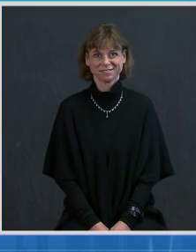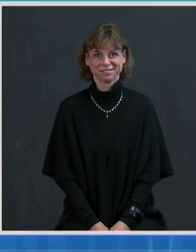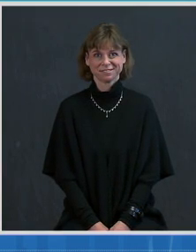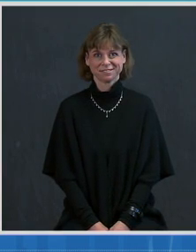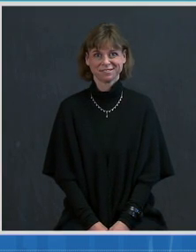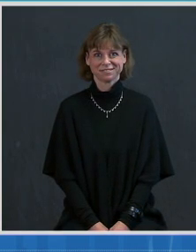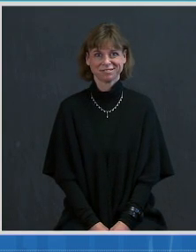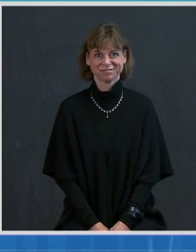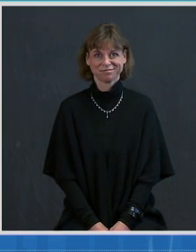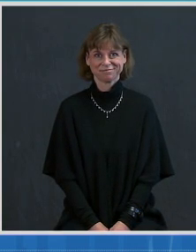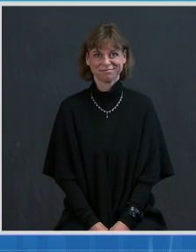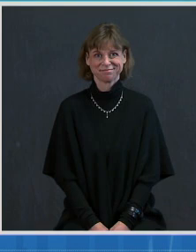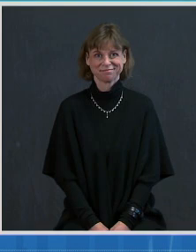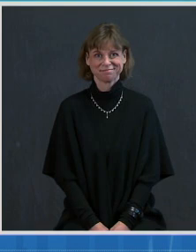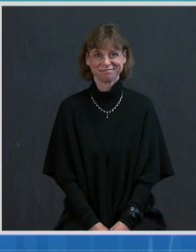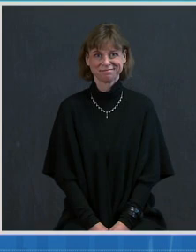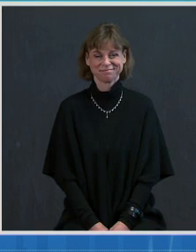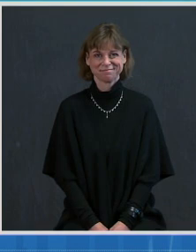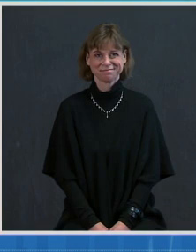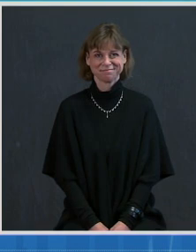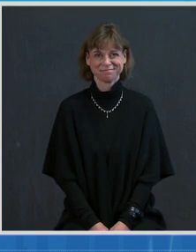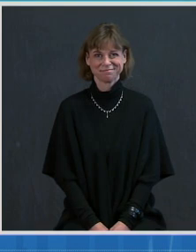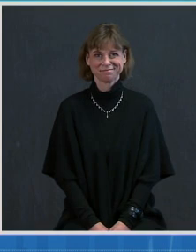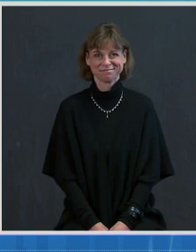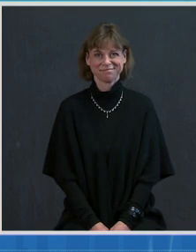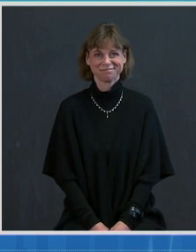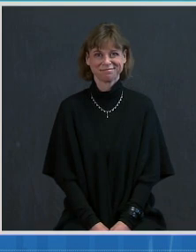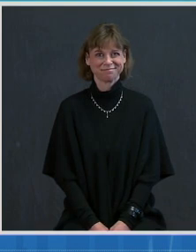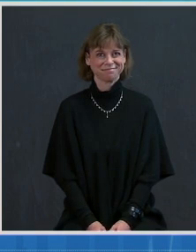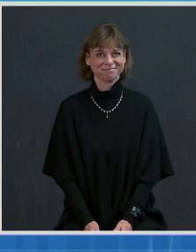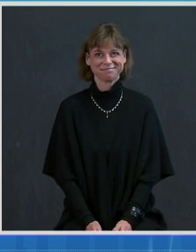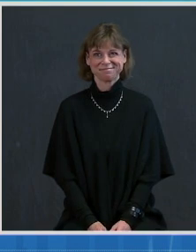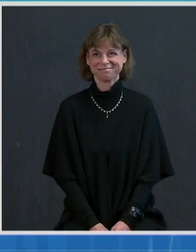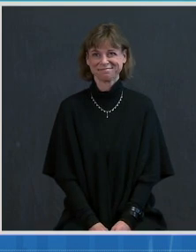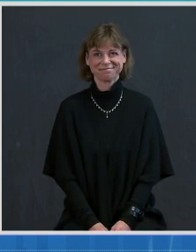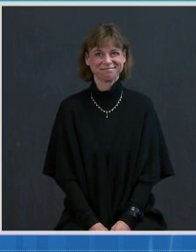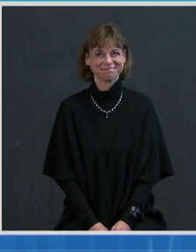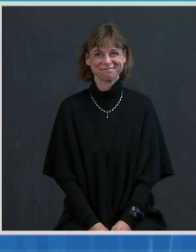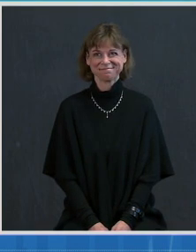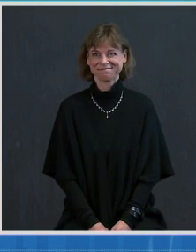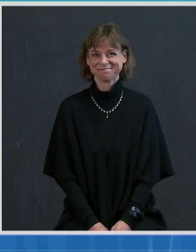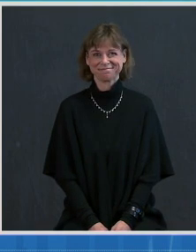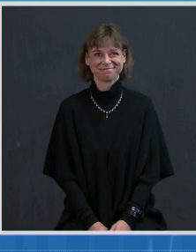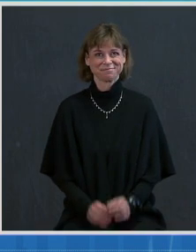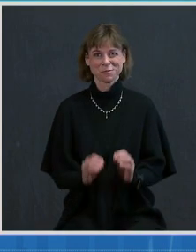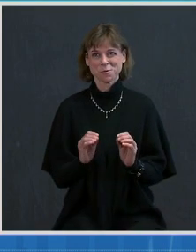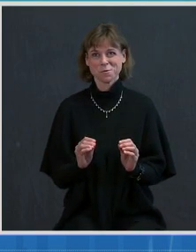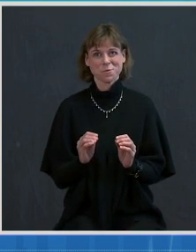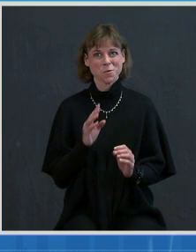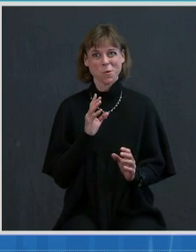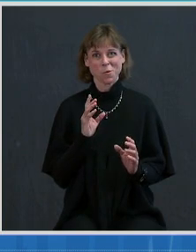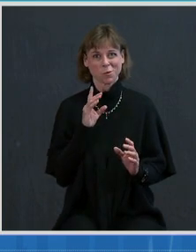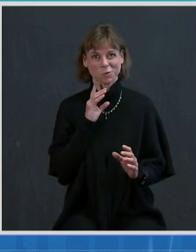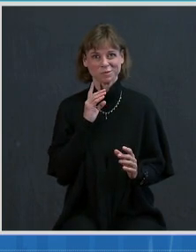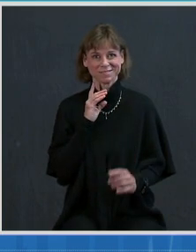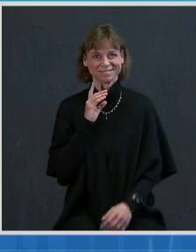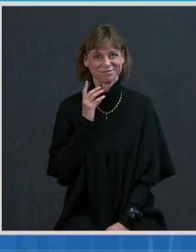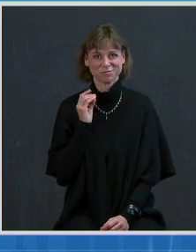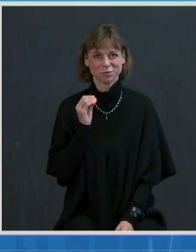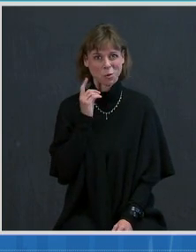The President of the said, recovering from a devastating pandemic will require all of us doing our part.